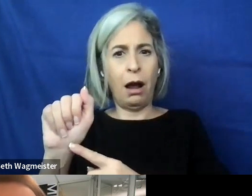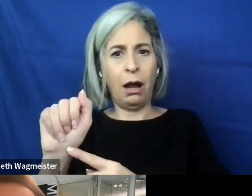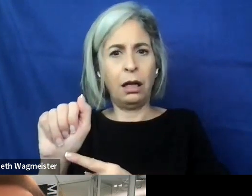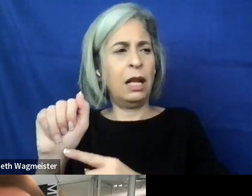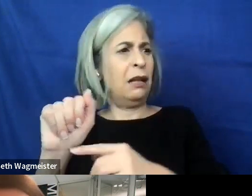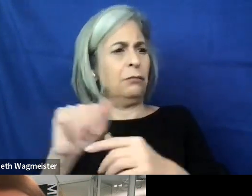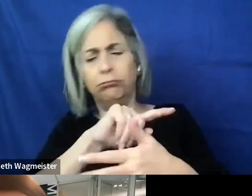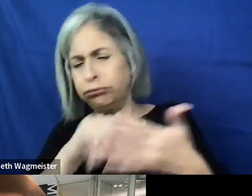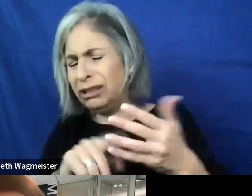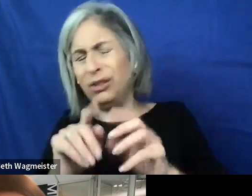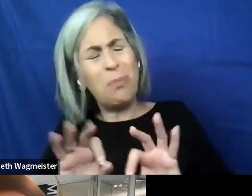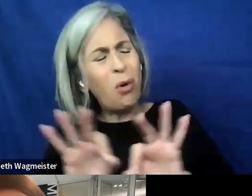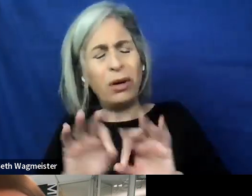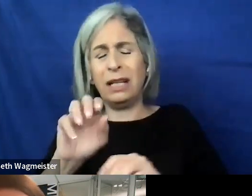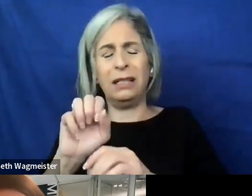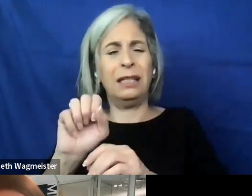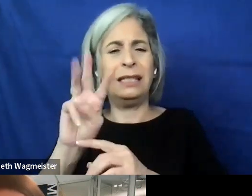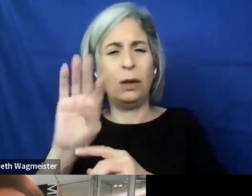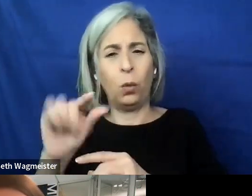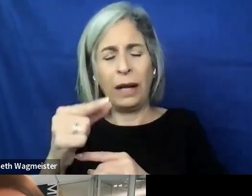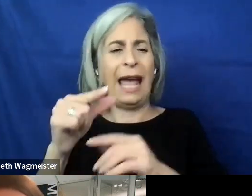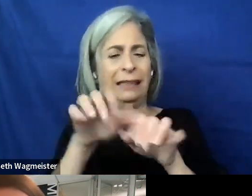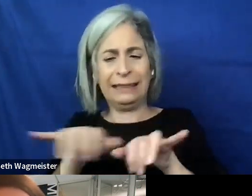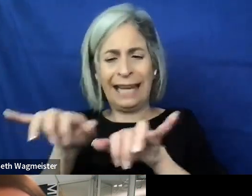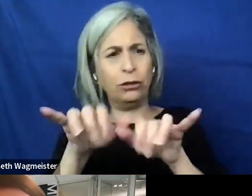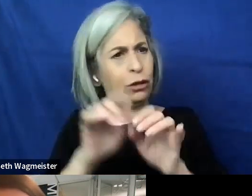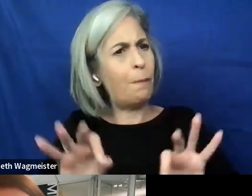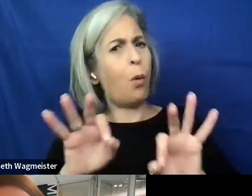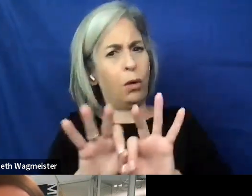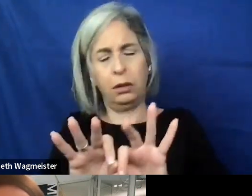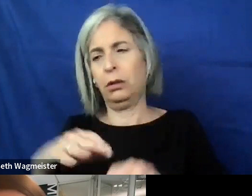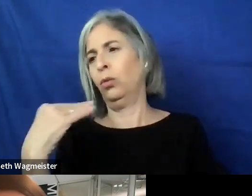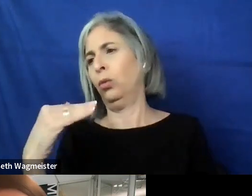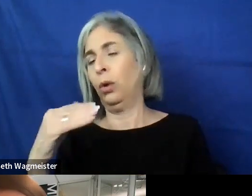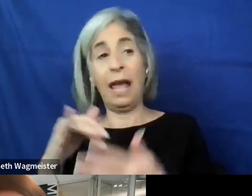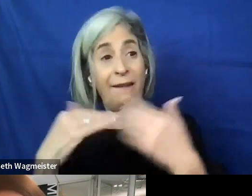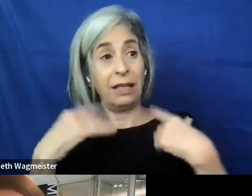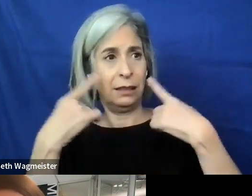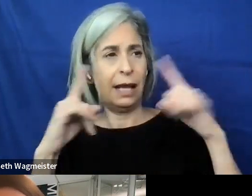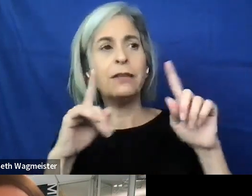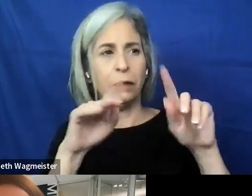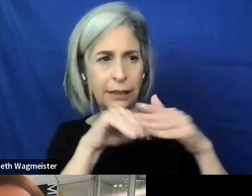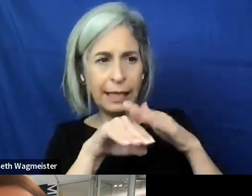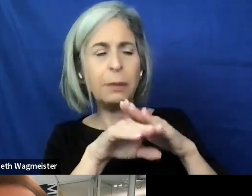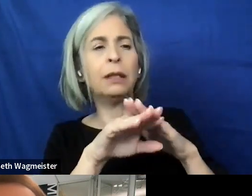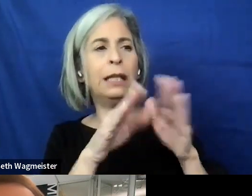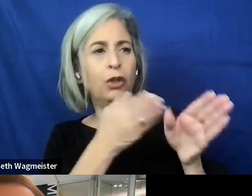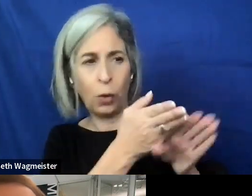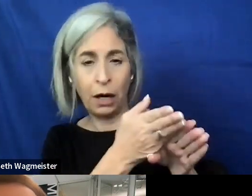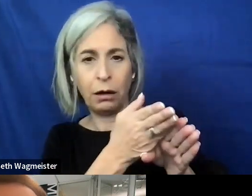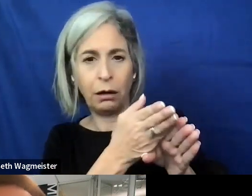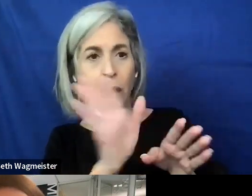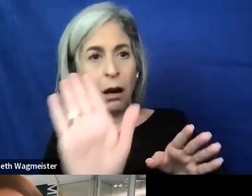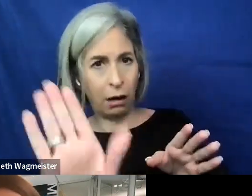and understanding the WCAG standard. That's all critical, you know, in in having a successful accessibility career. But